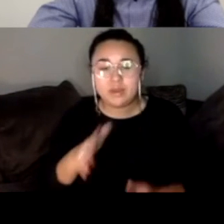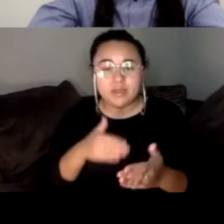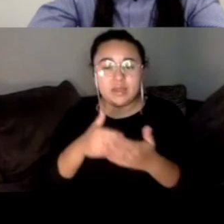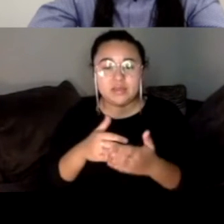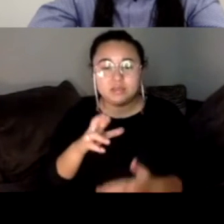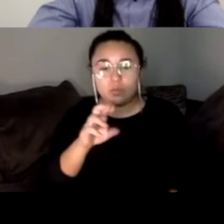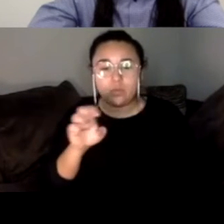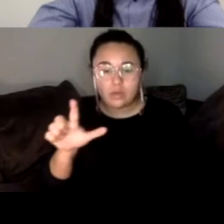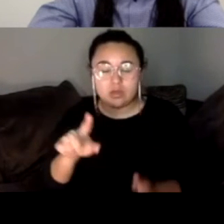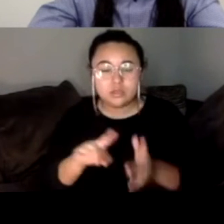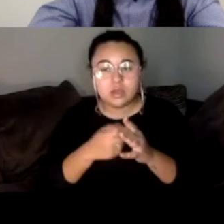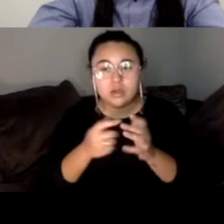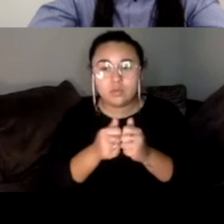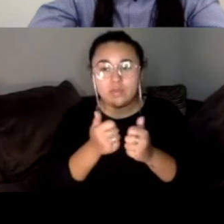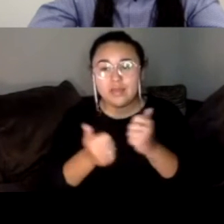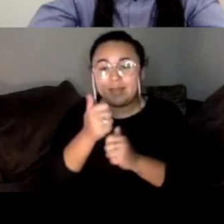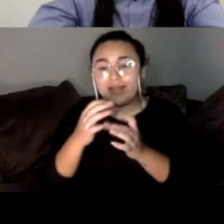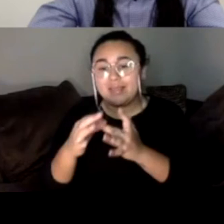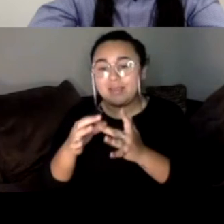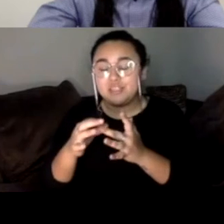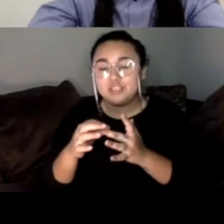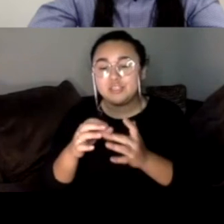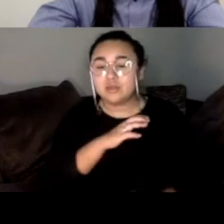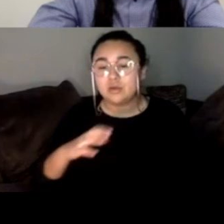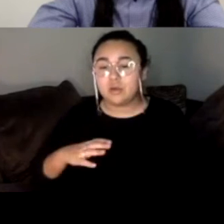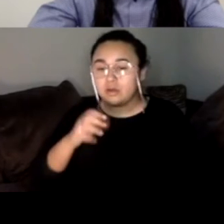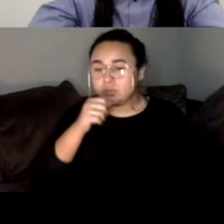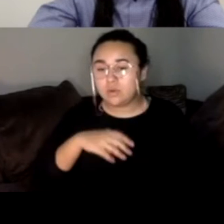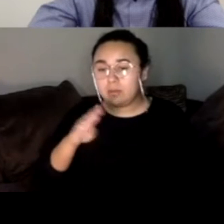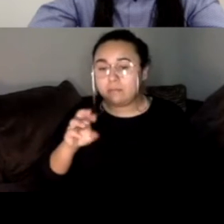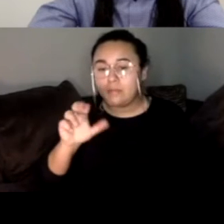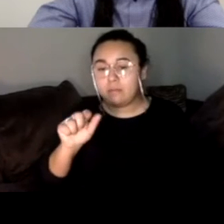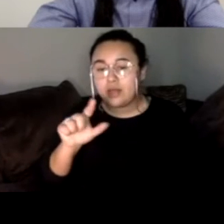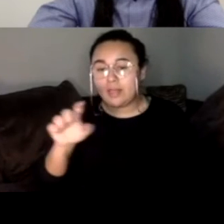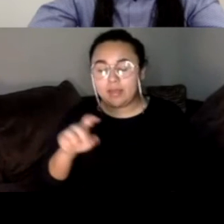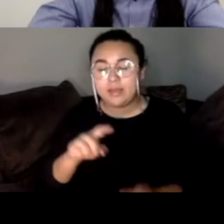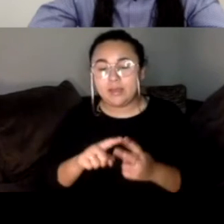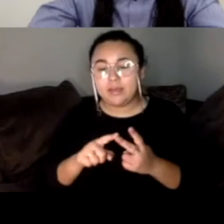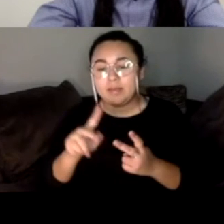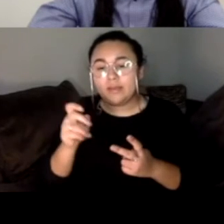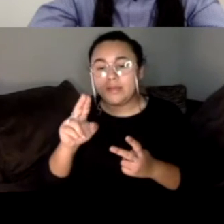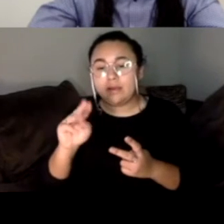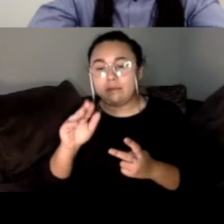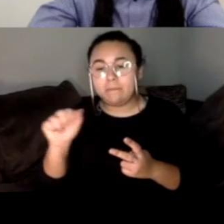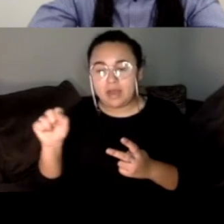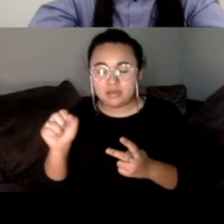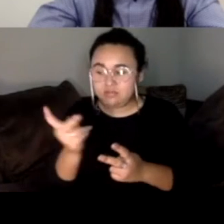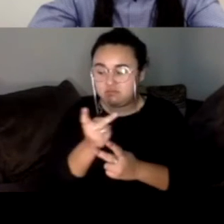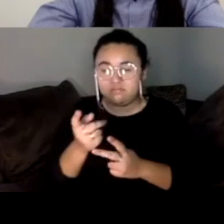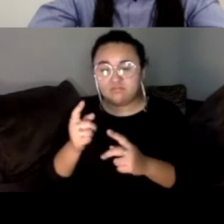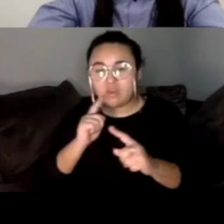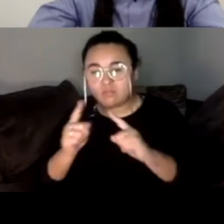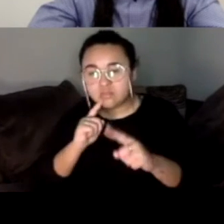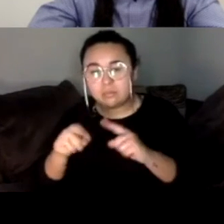uh, with the leadership of Congresswoman Barbara Lee and Karen Bass around a conversation about making sure that, uh,